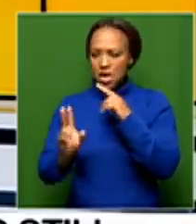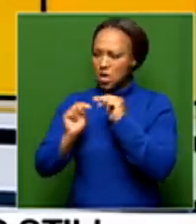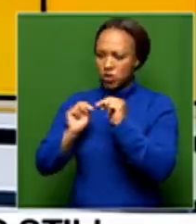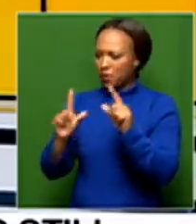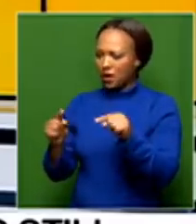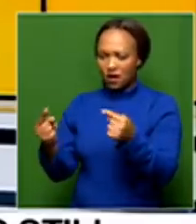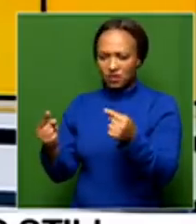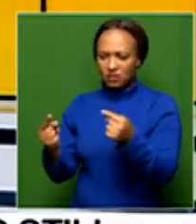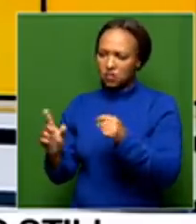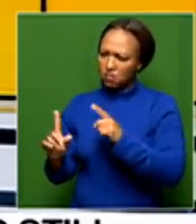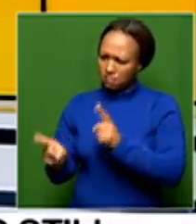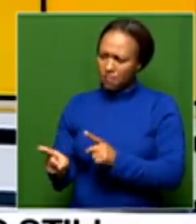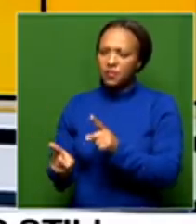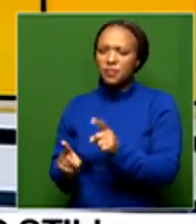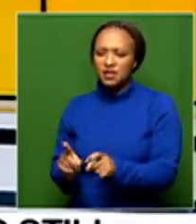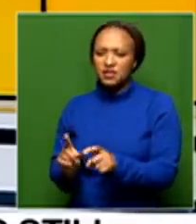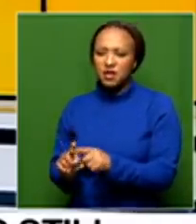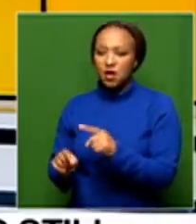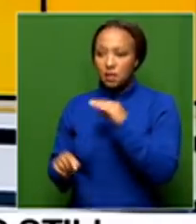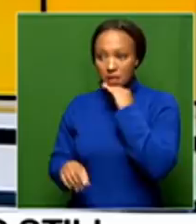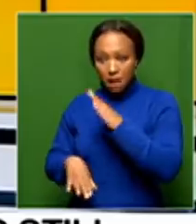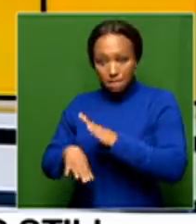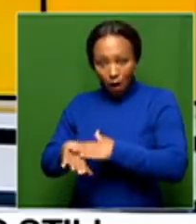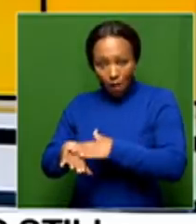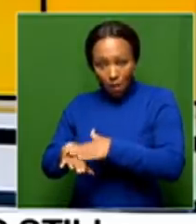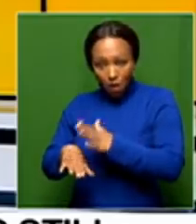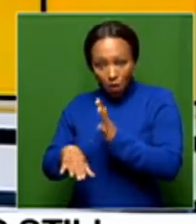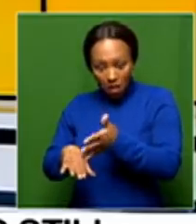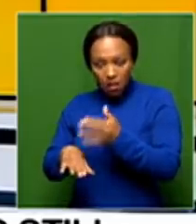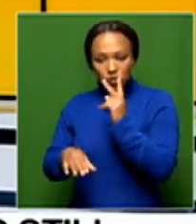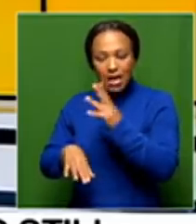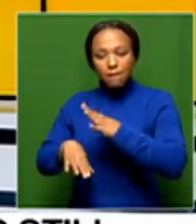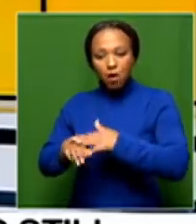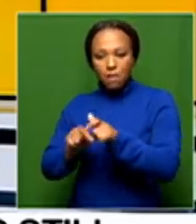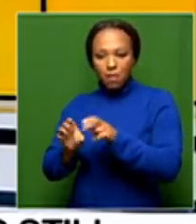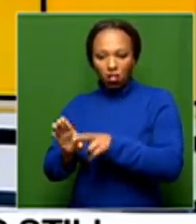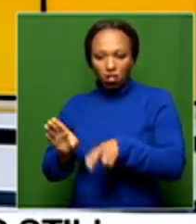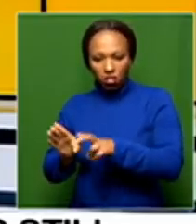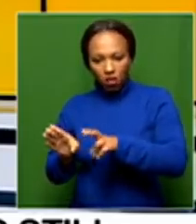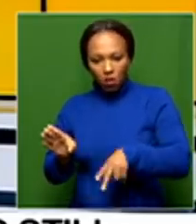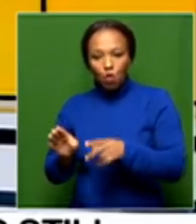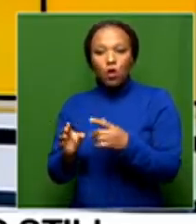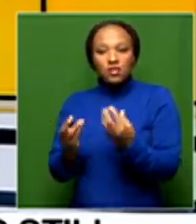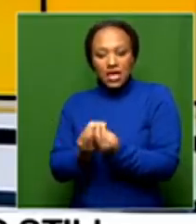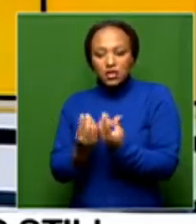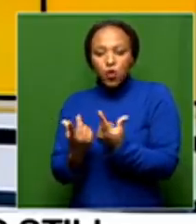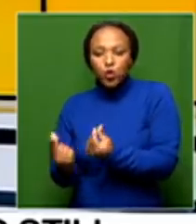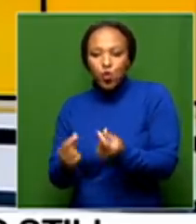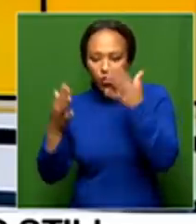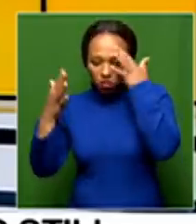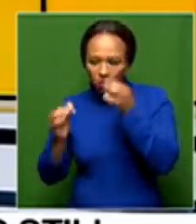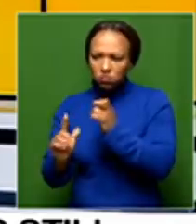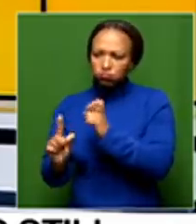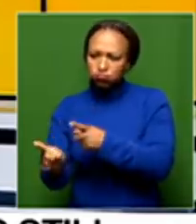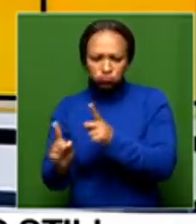Is this the start of hopefully a lot more that we're going to actually finally be seeing things happening with regard to